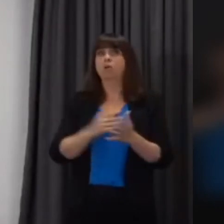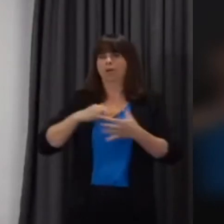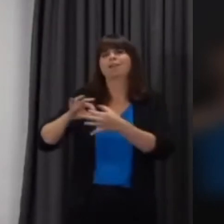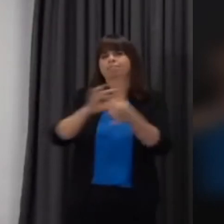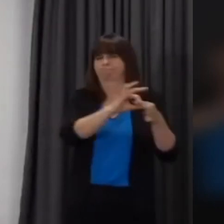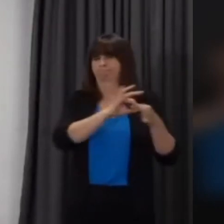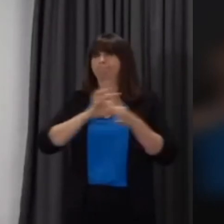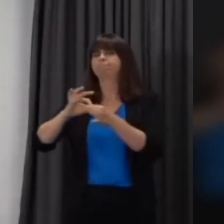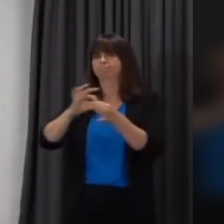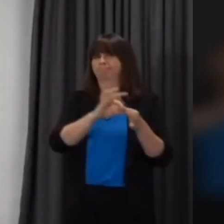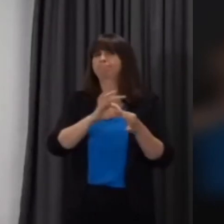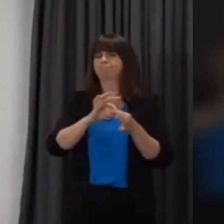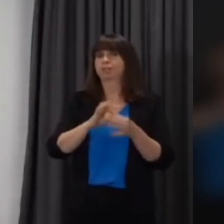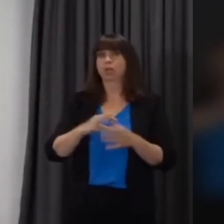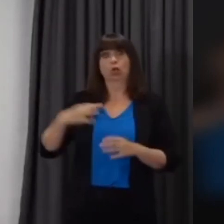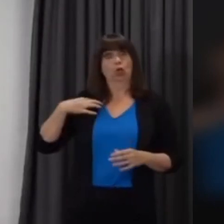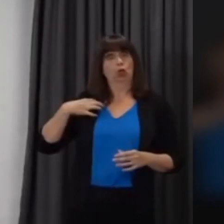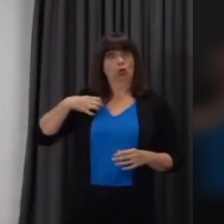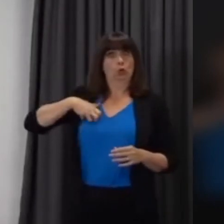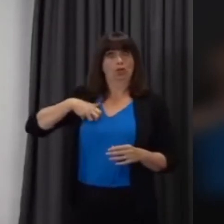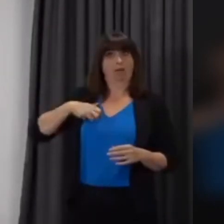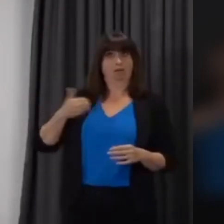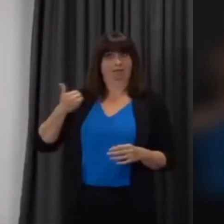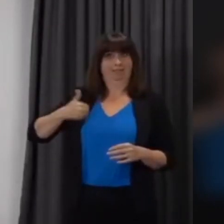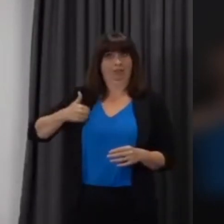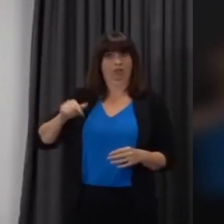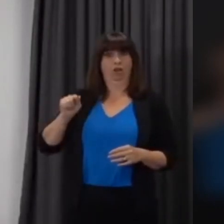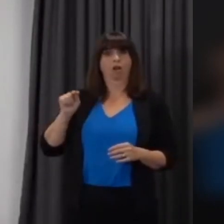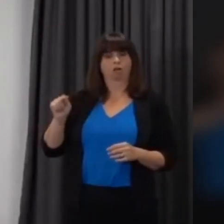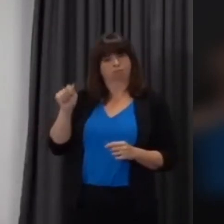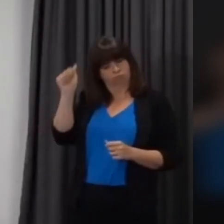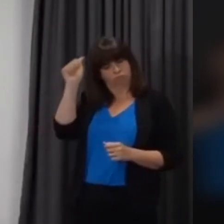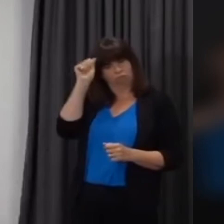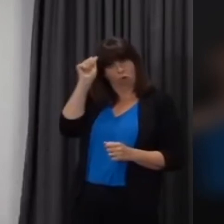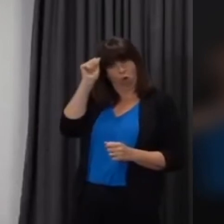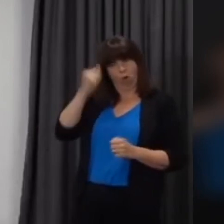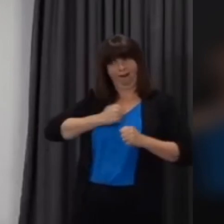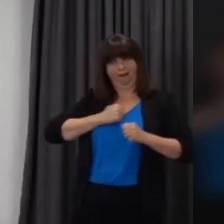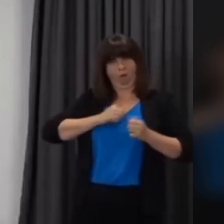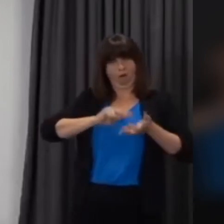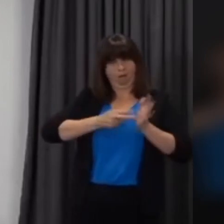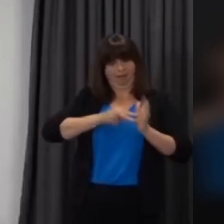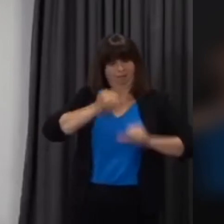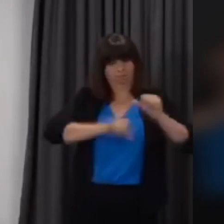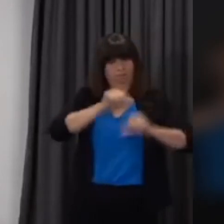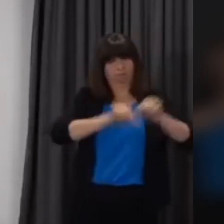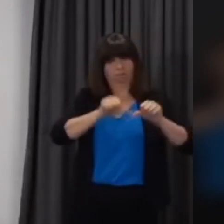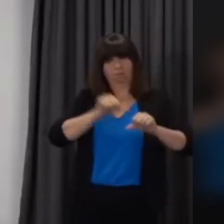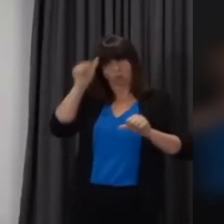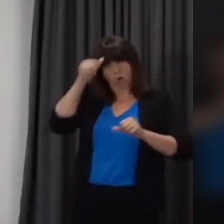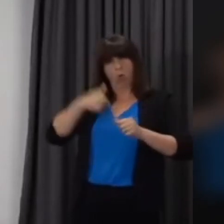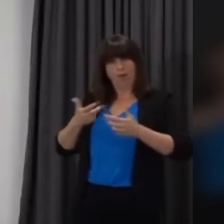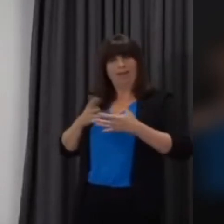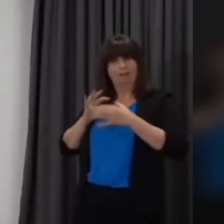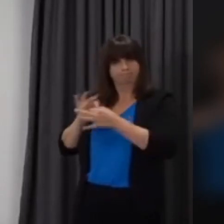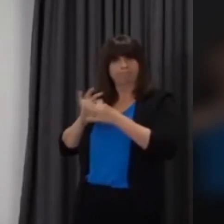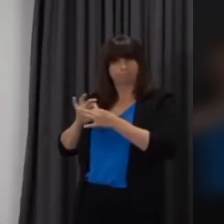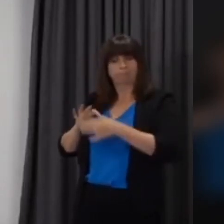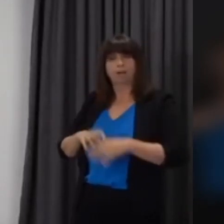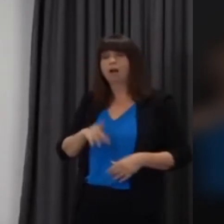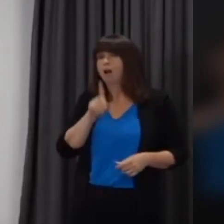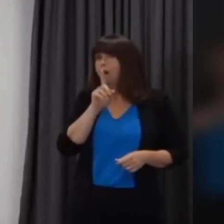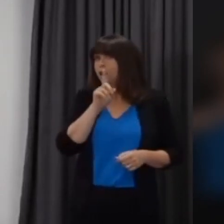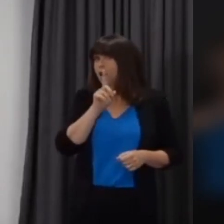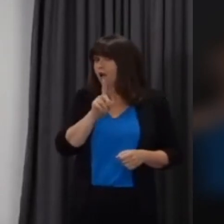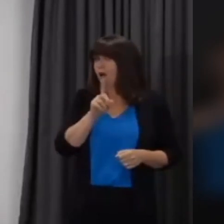together. The unions are also closely attuned to the work that we are that we are doing and what's crucial to me